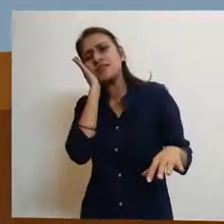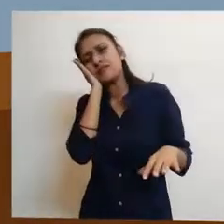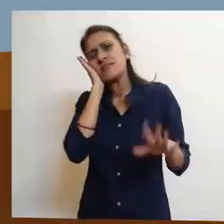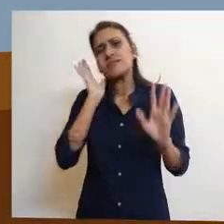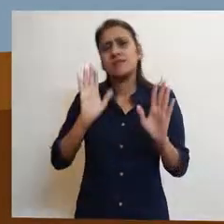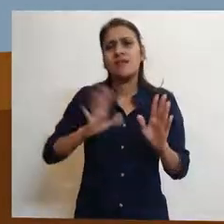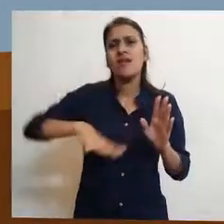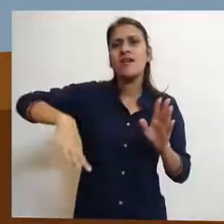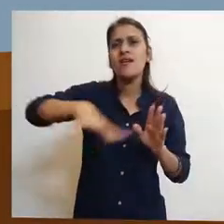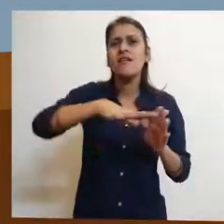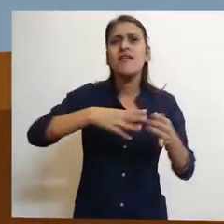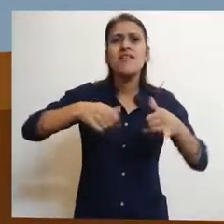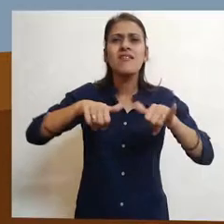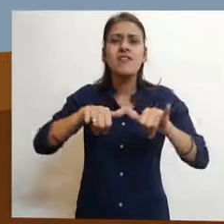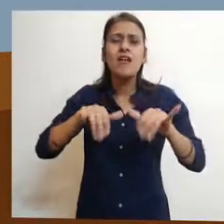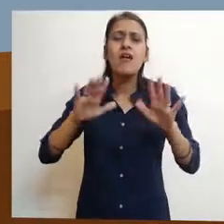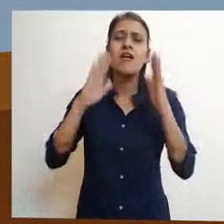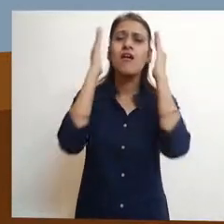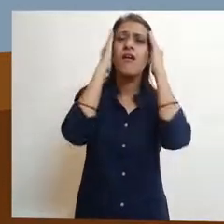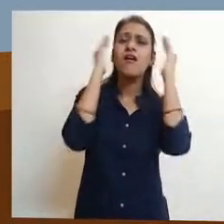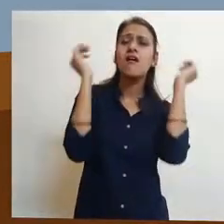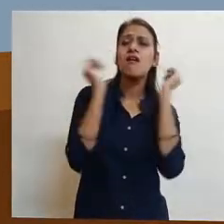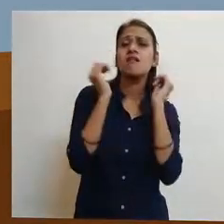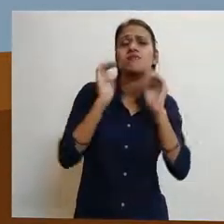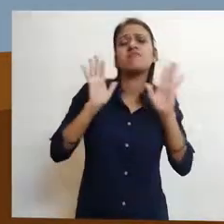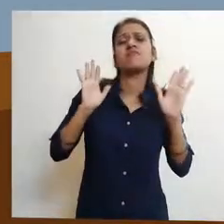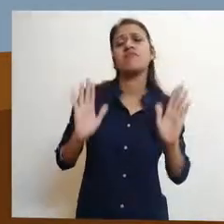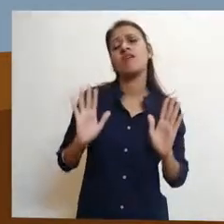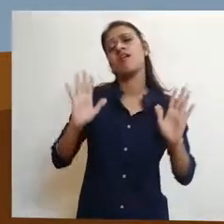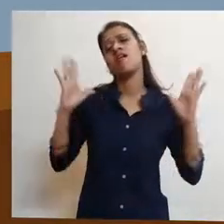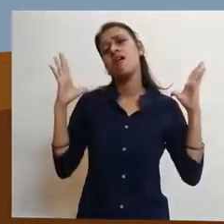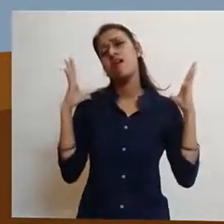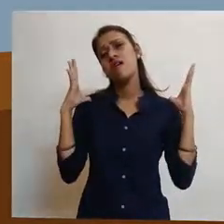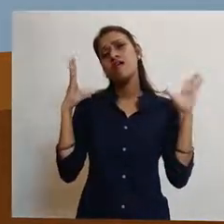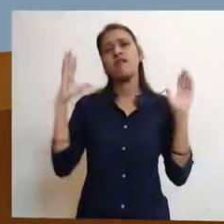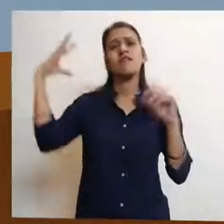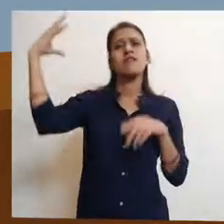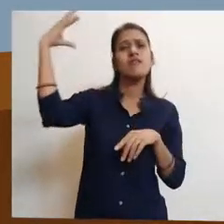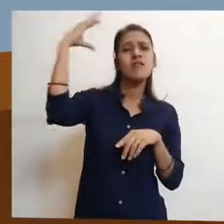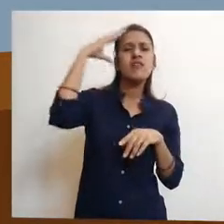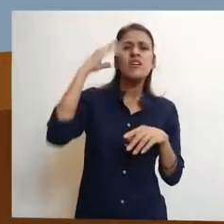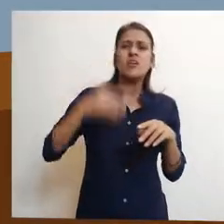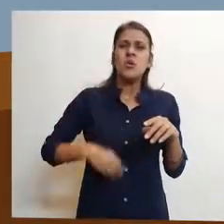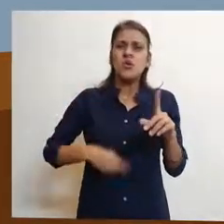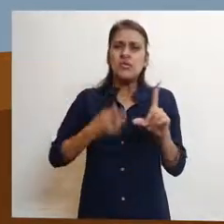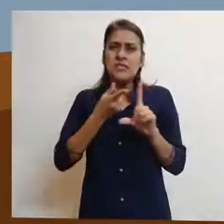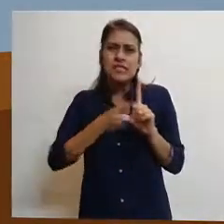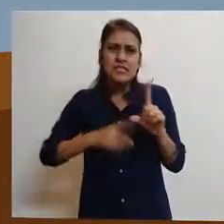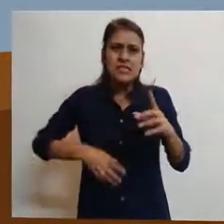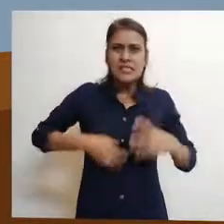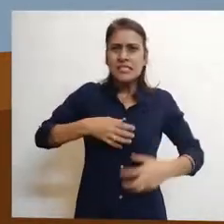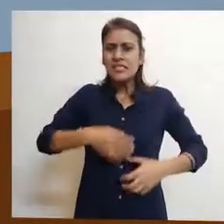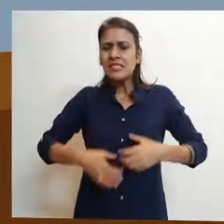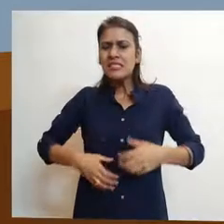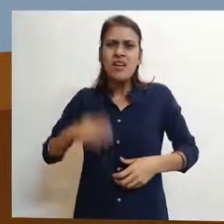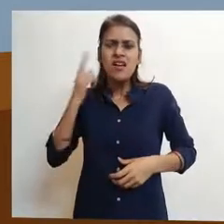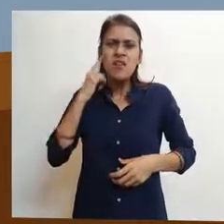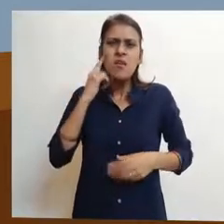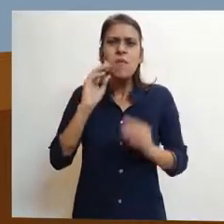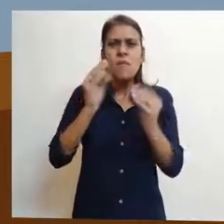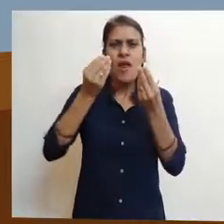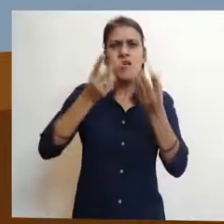his sleep, loosening the earth around his cosy dugout until fading sun and the rumble in his stomach